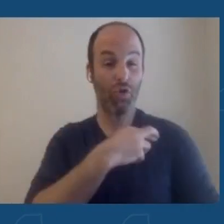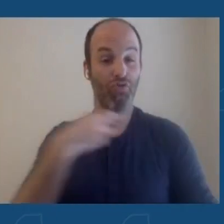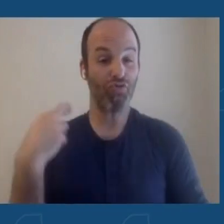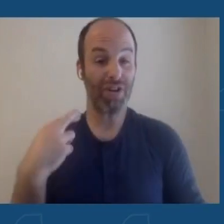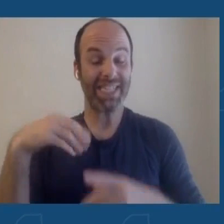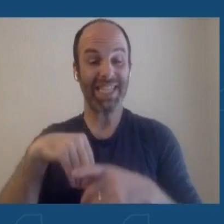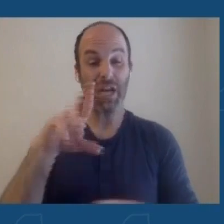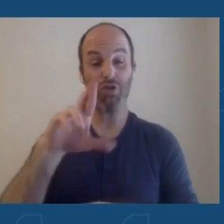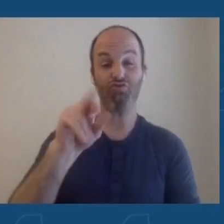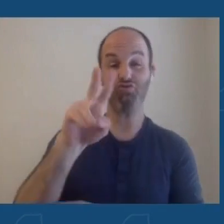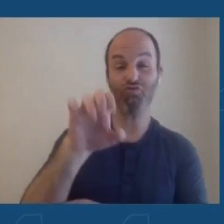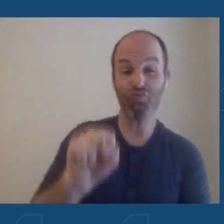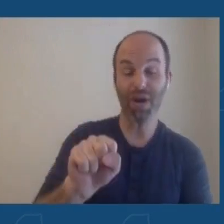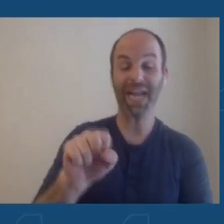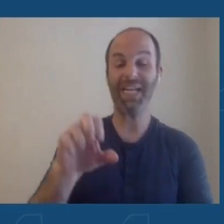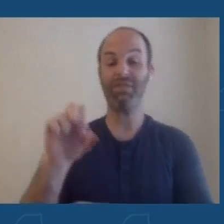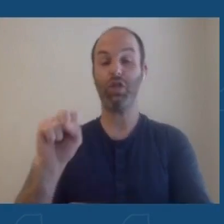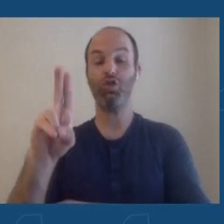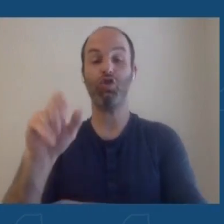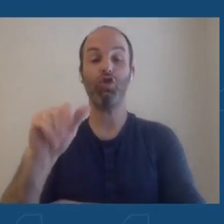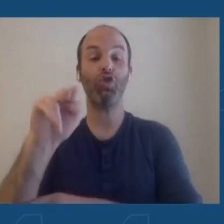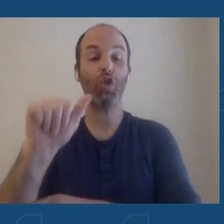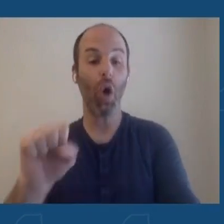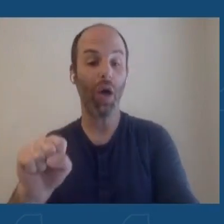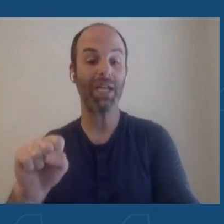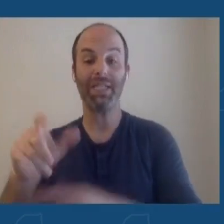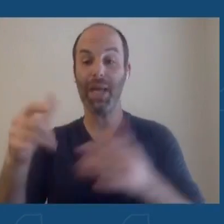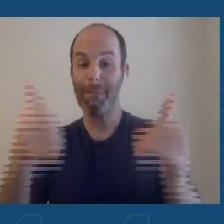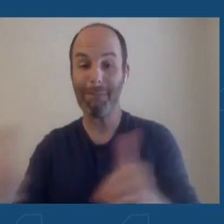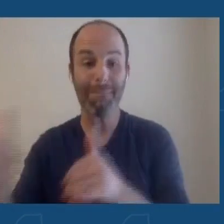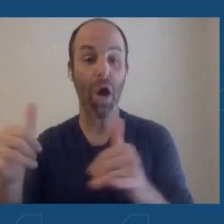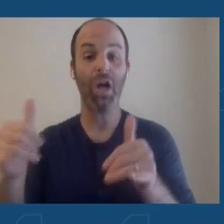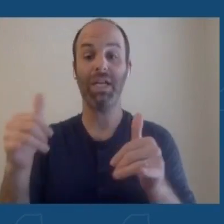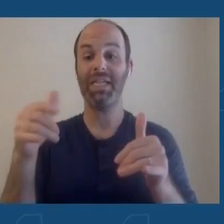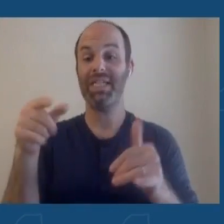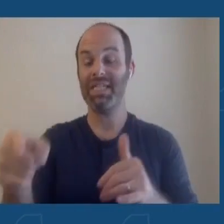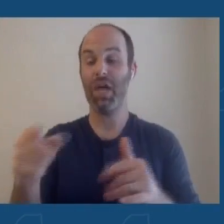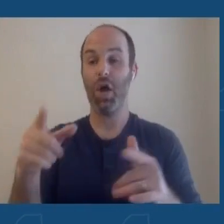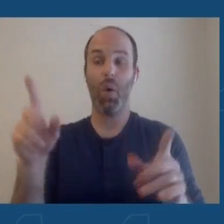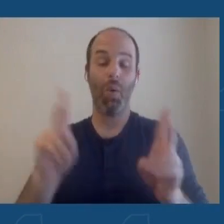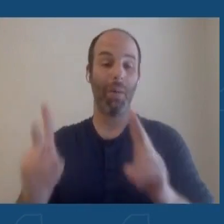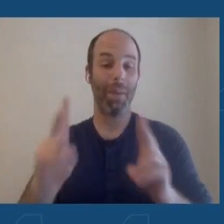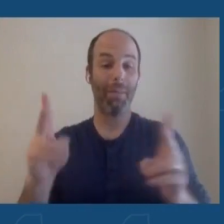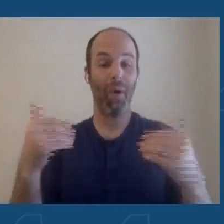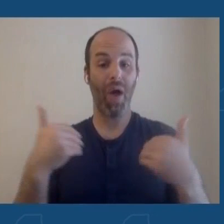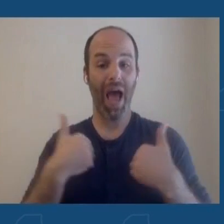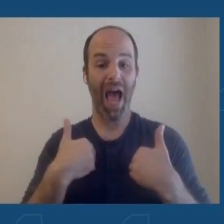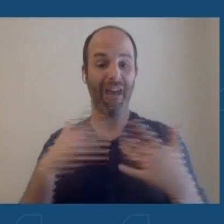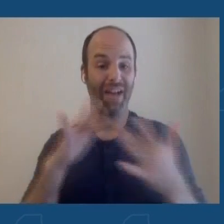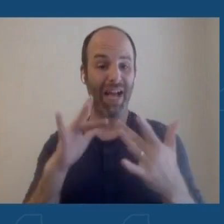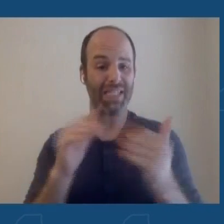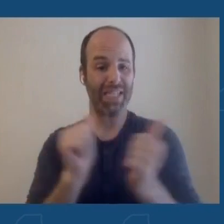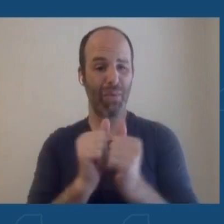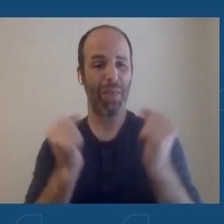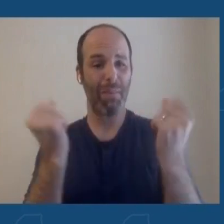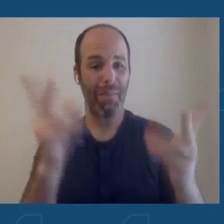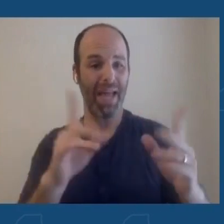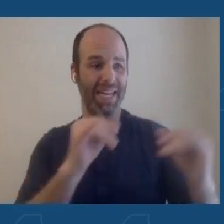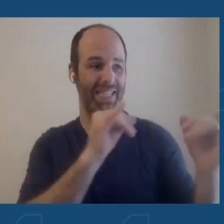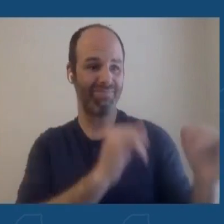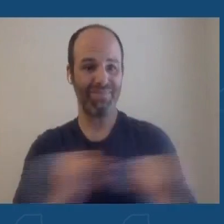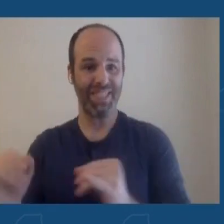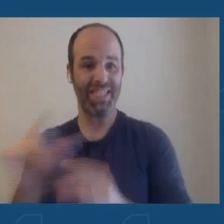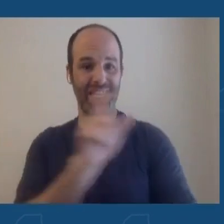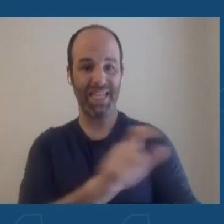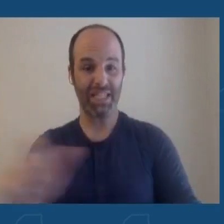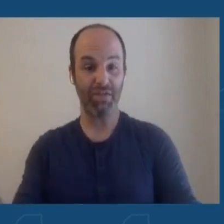where people are having contact with multiple individuals, and consider these